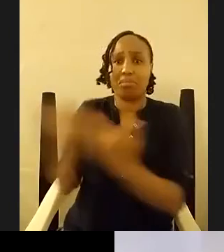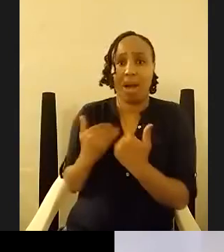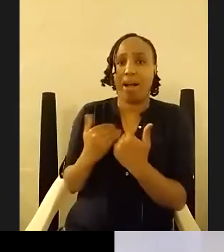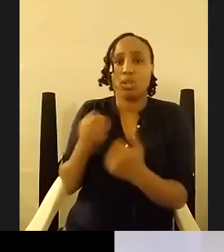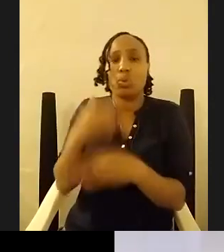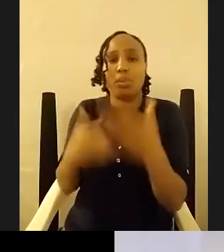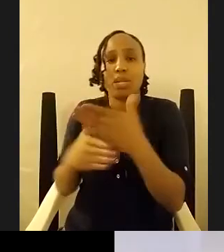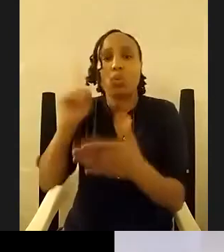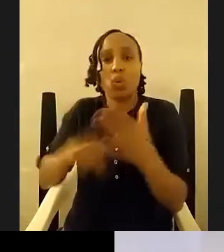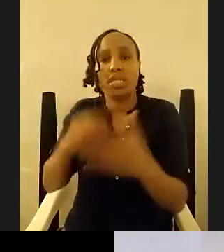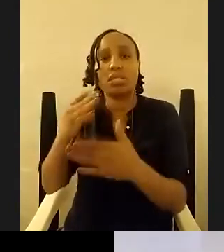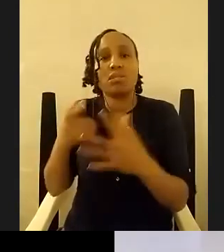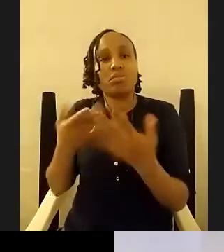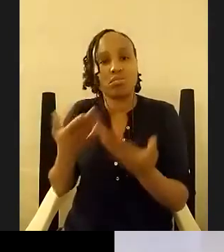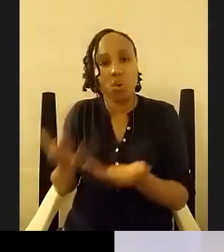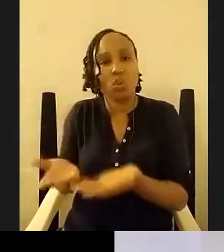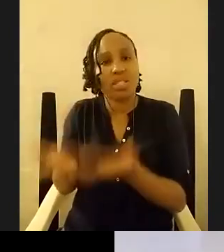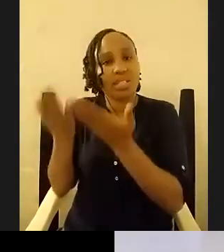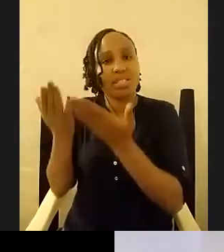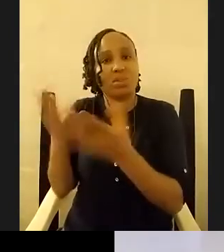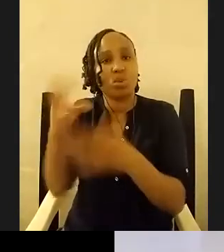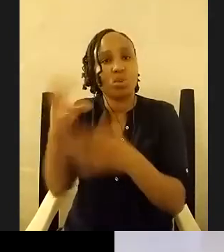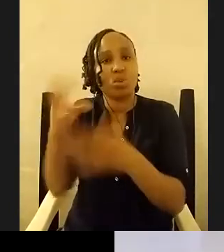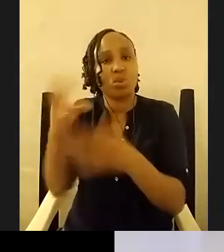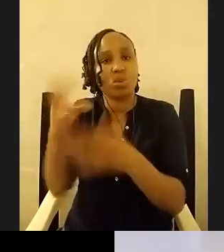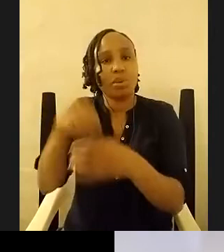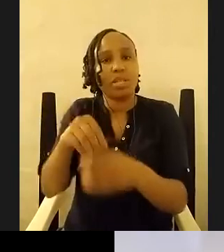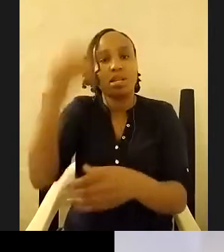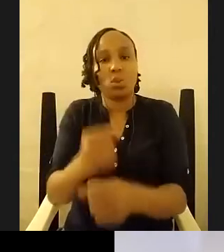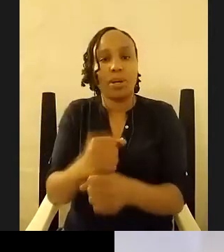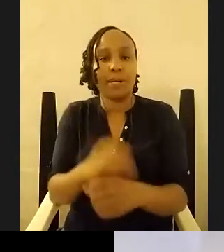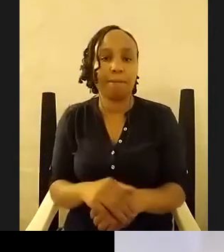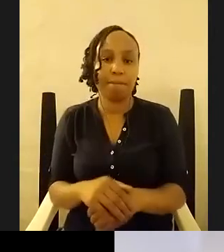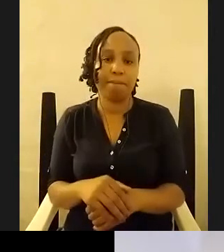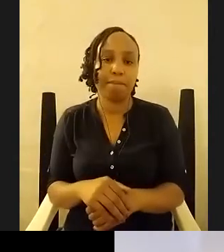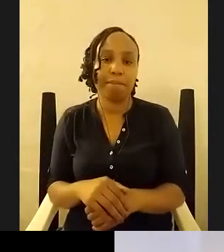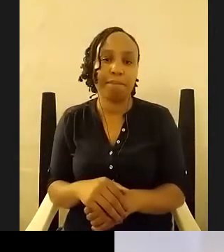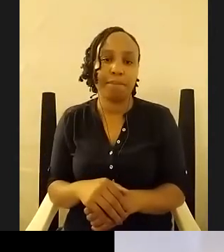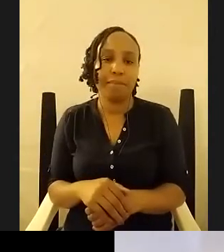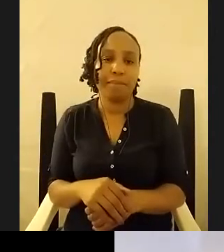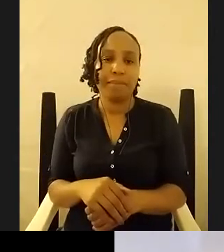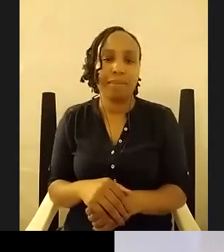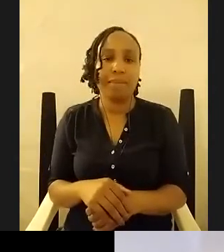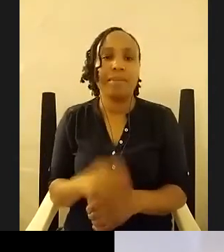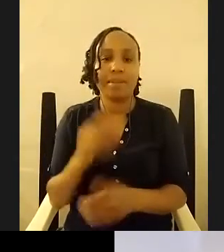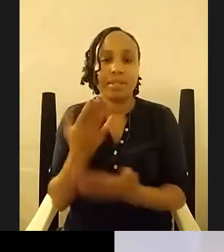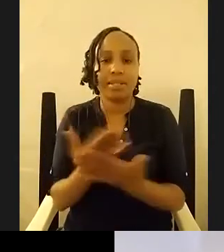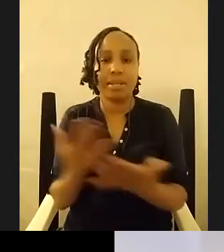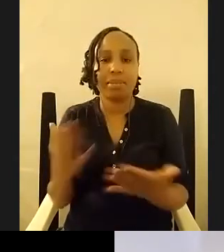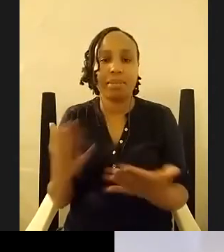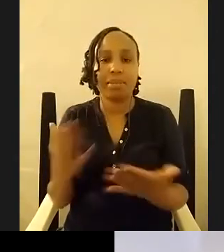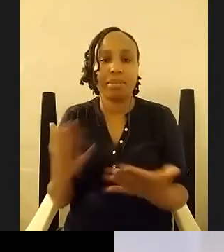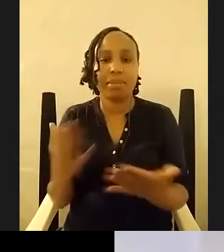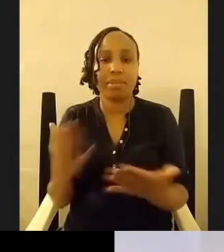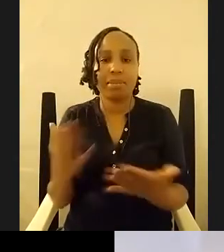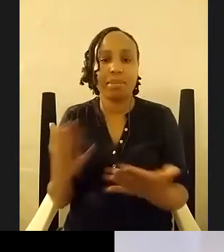your next work you you leave yeah honestly there's also something like and this is something we're doing in our writing workshop over here